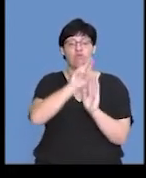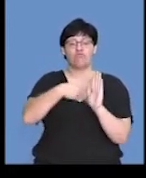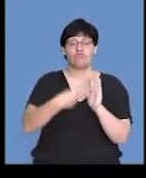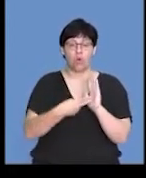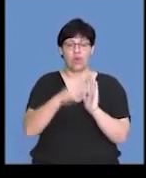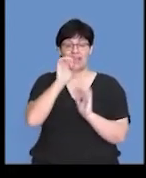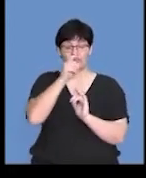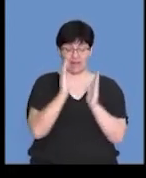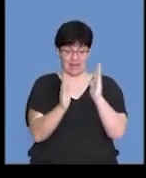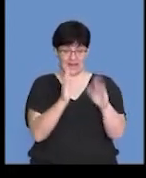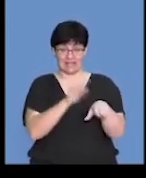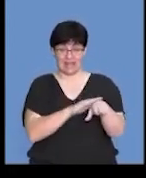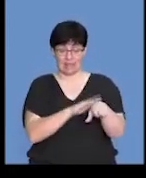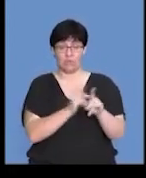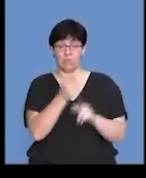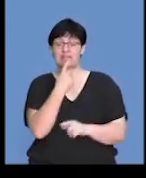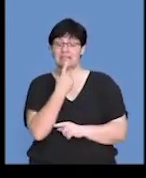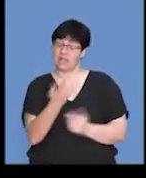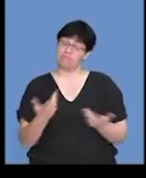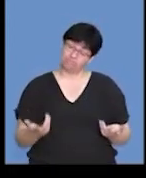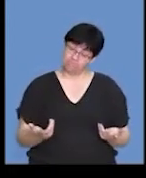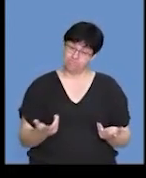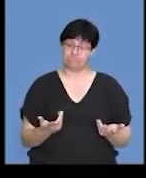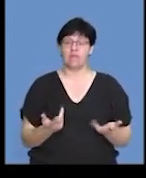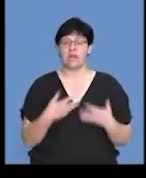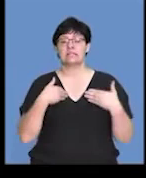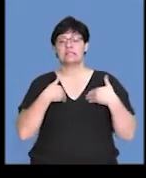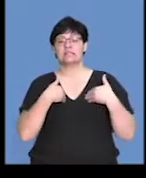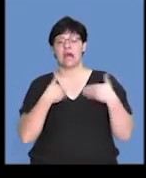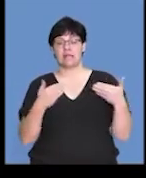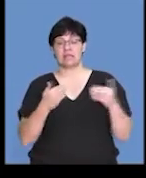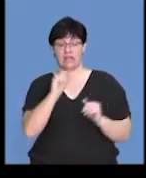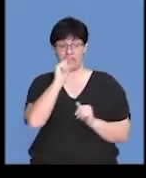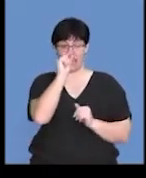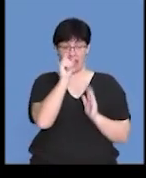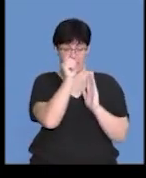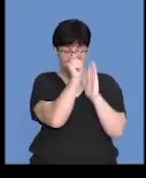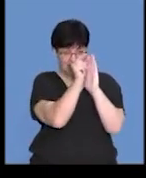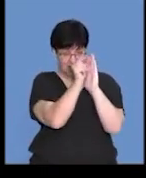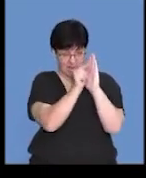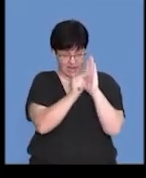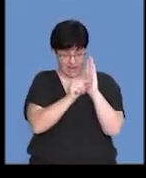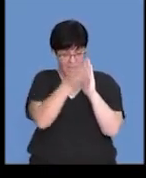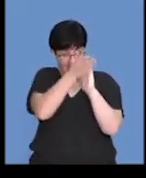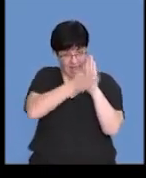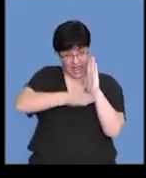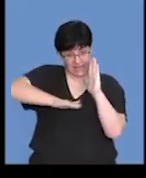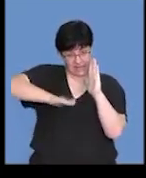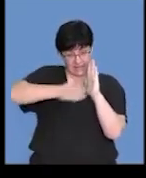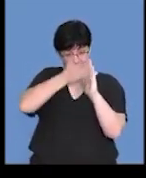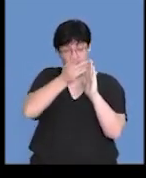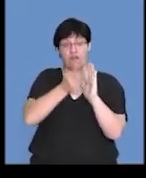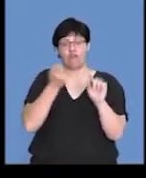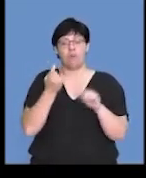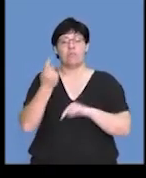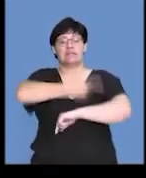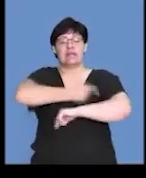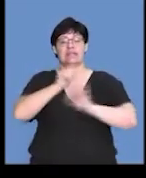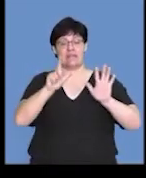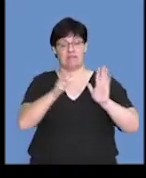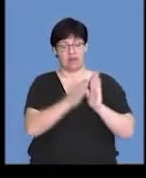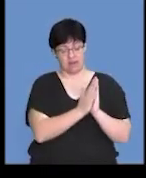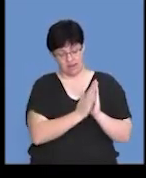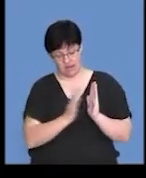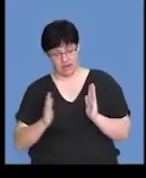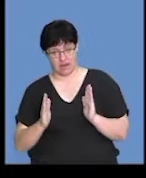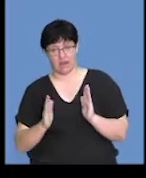estrogen between that period, you would have to say, well, it starts to thicken the endometrial lining from day 7 onwards